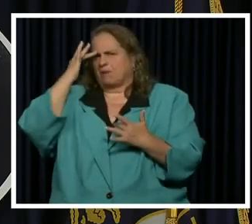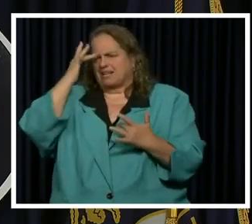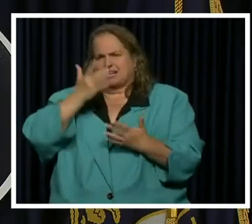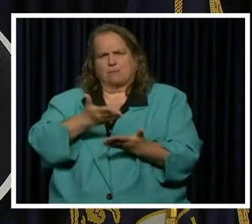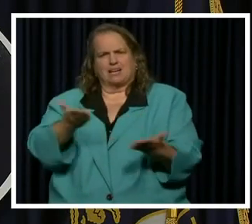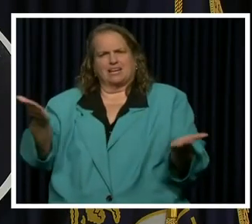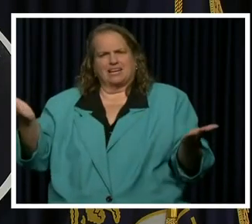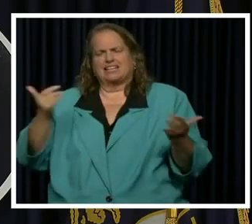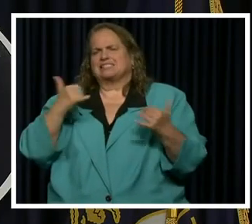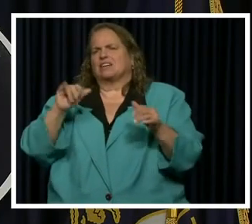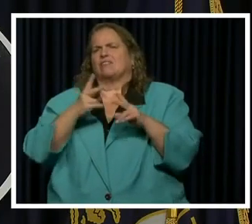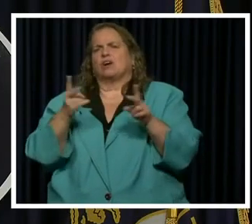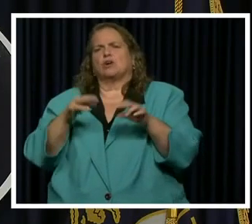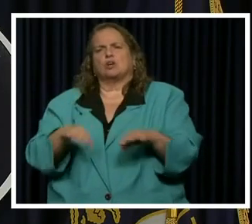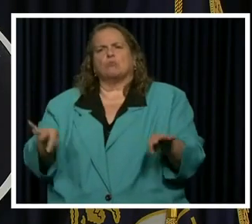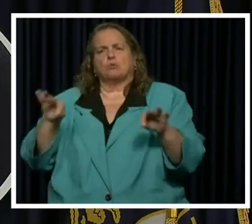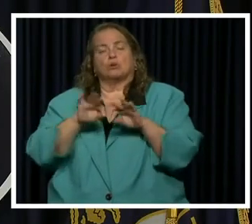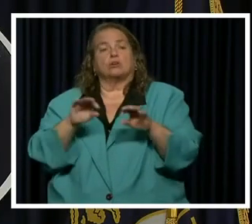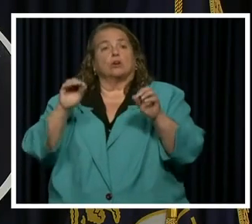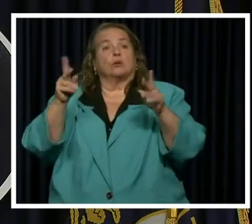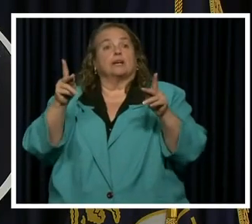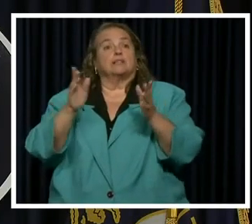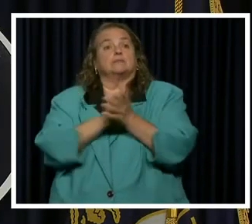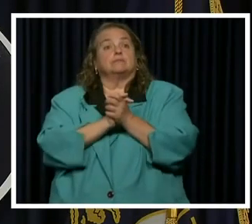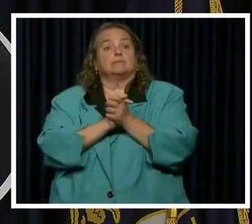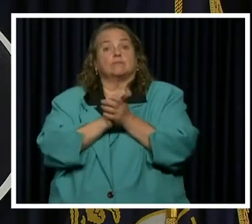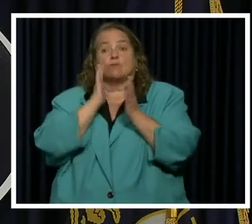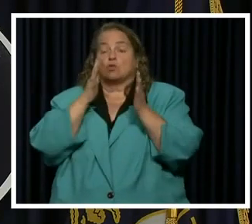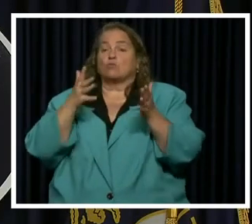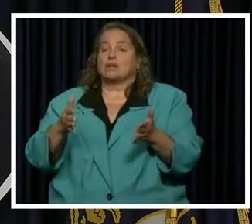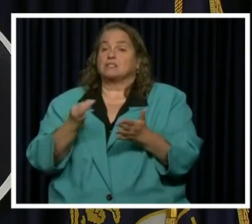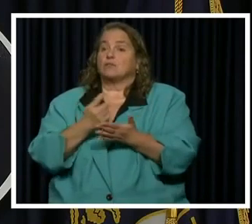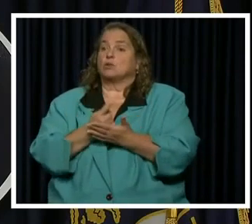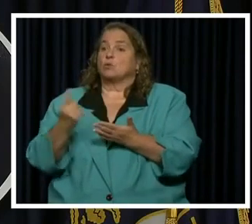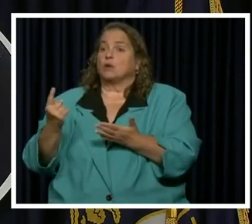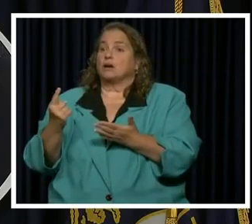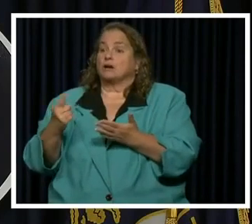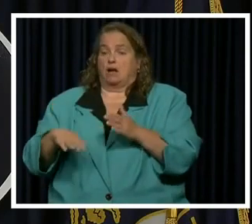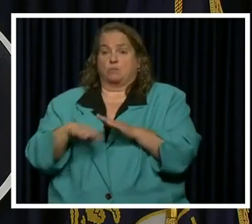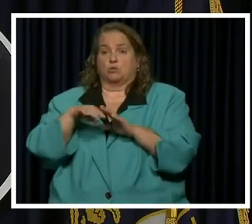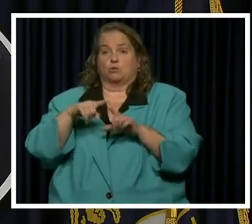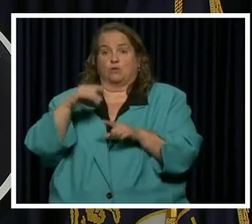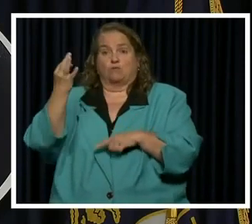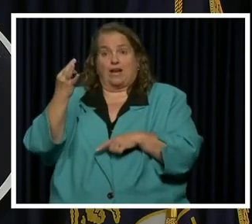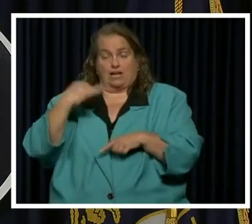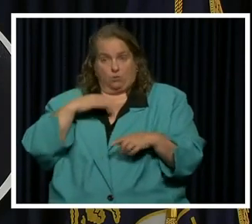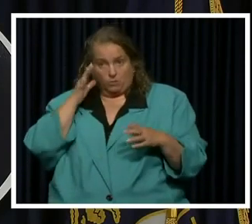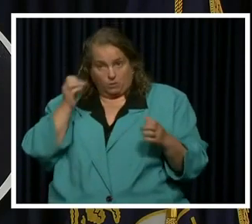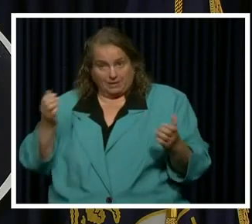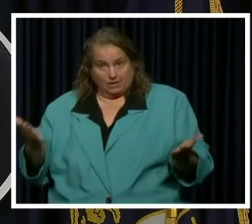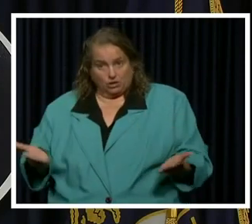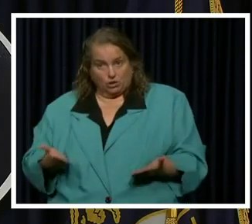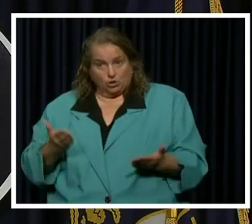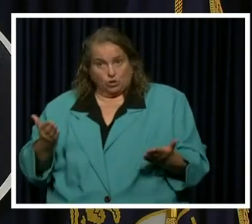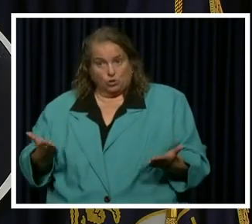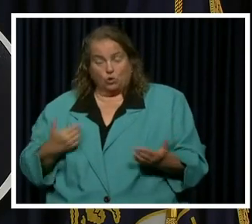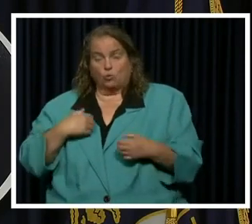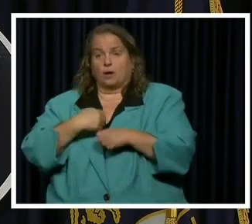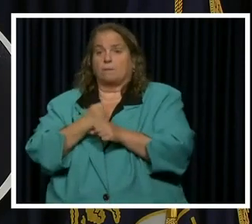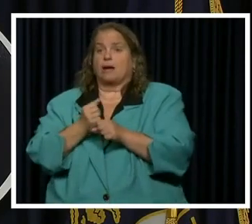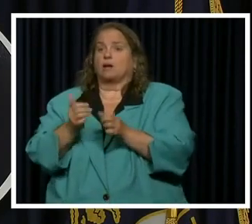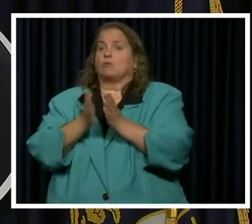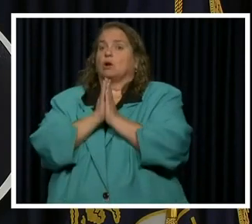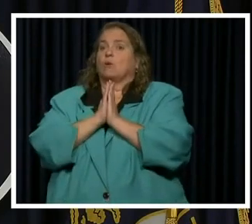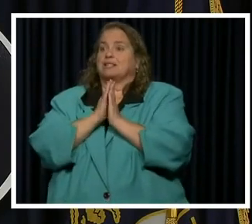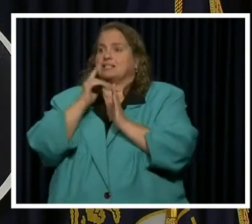still very important. All right. So for the rest of the week up through Friday, we're going to be here. We have made a request and